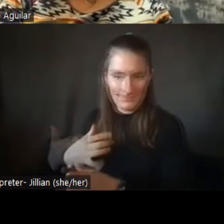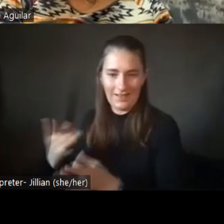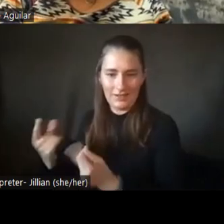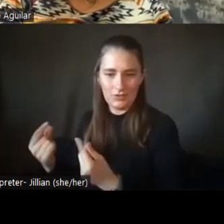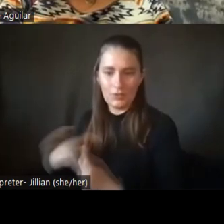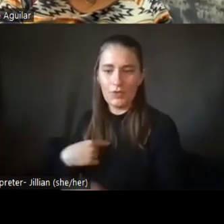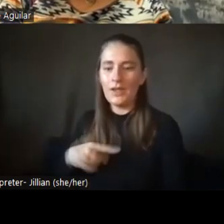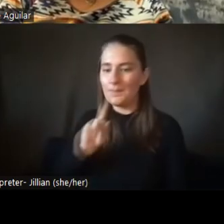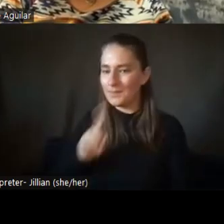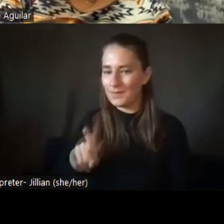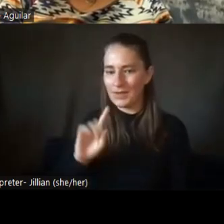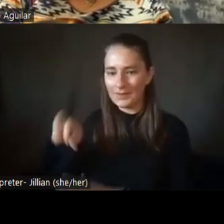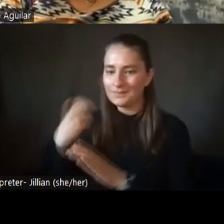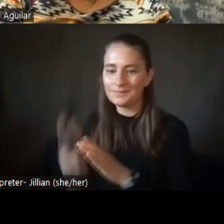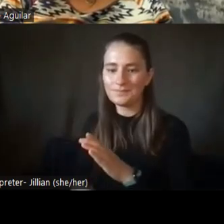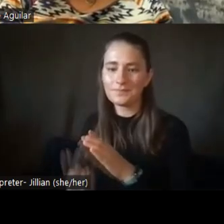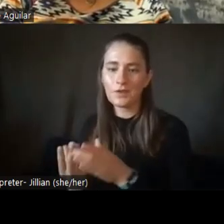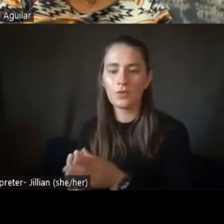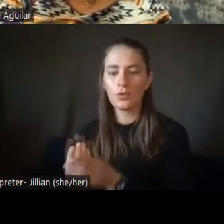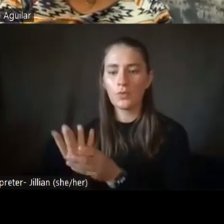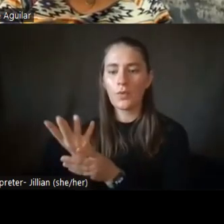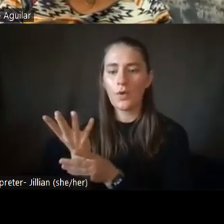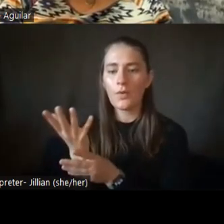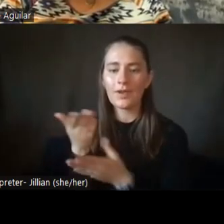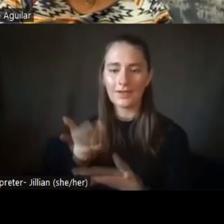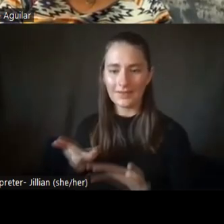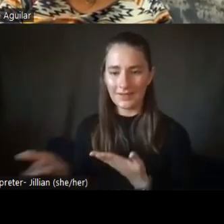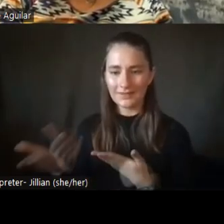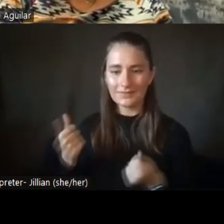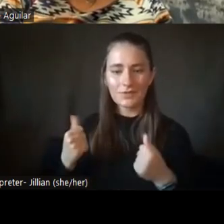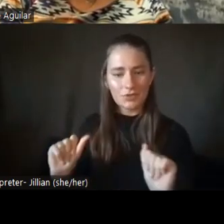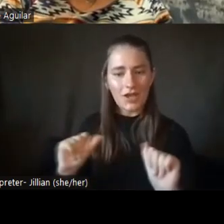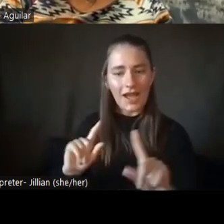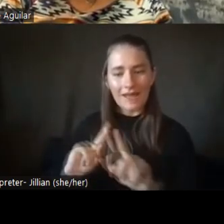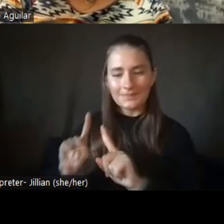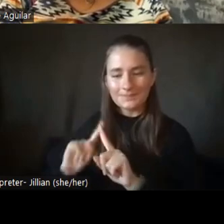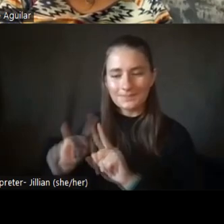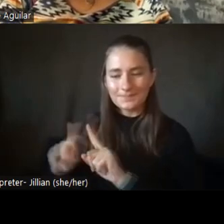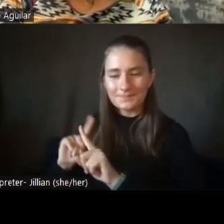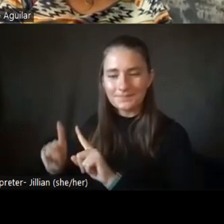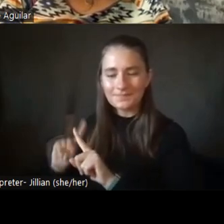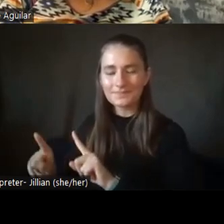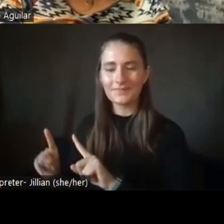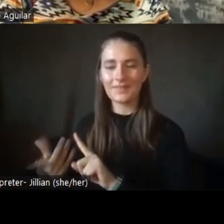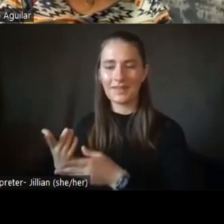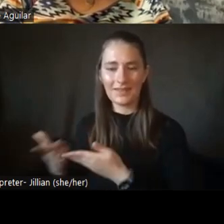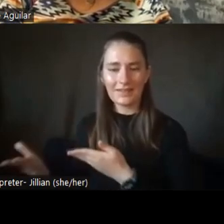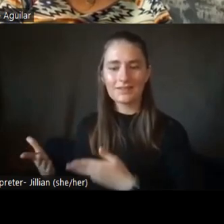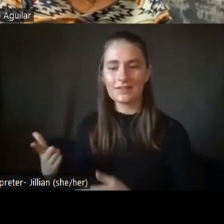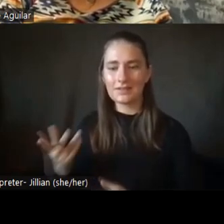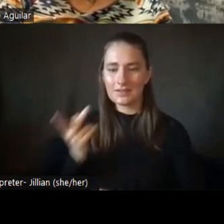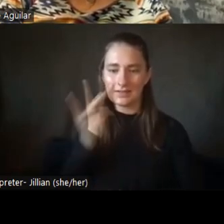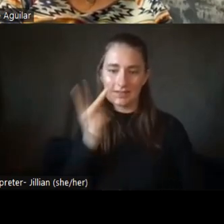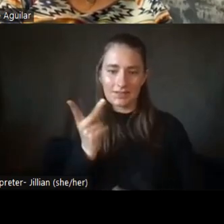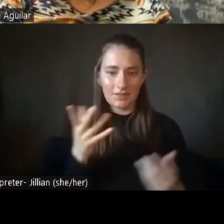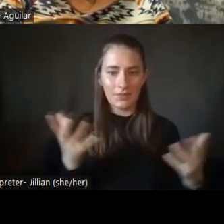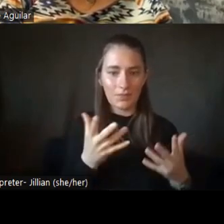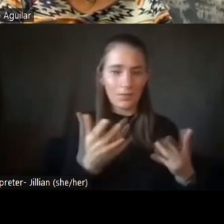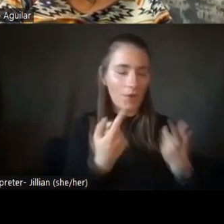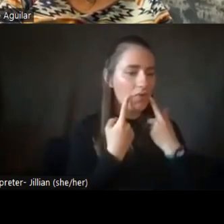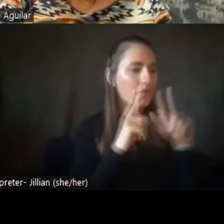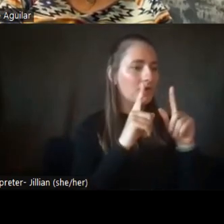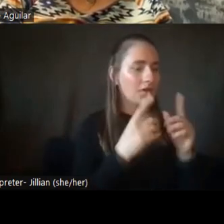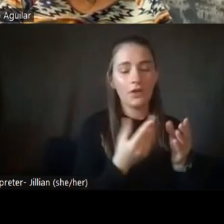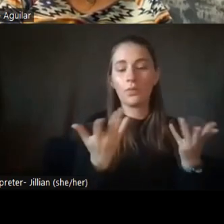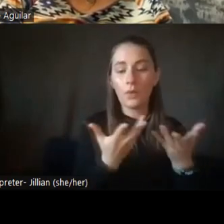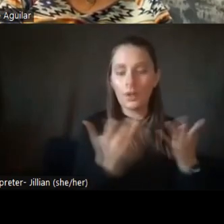just really into like growing things and trying different stuff and just seeing what grows here because I live in the desert.